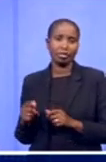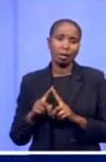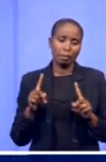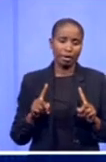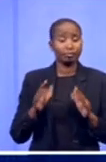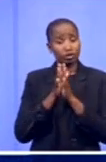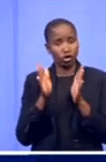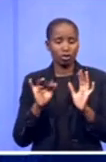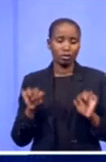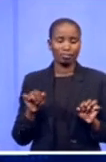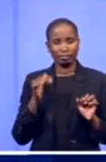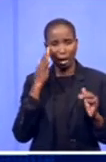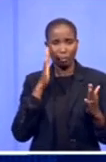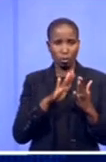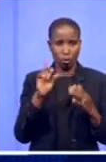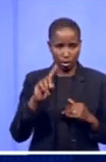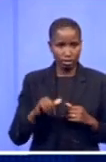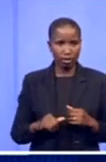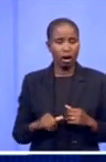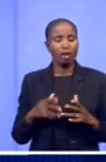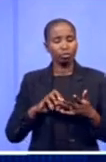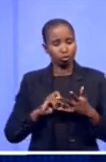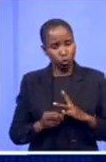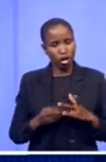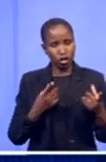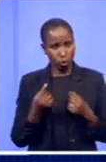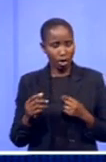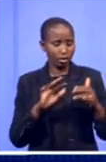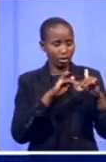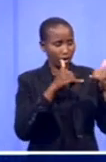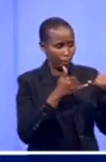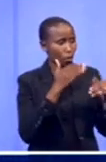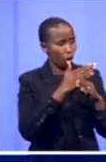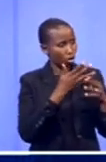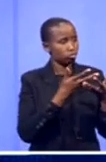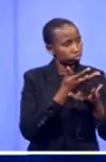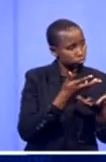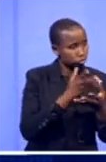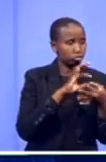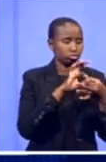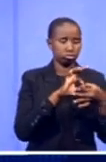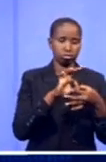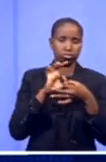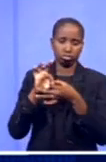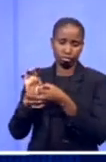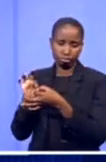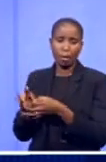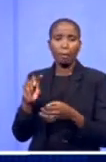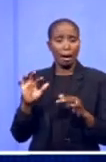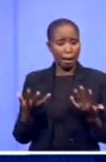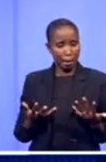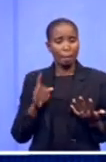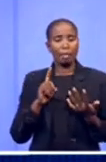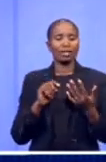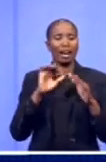A, we try to work with the company in as far as possible if it's something policy related. know, for instance, there were some renewable